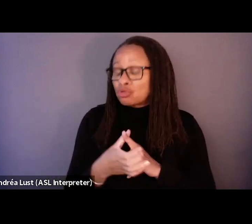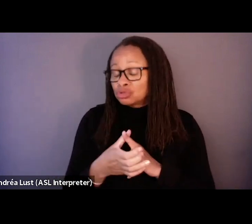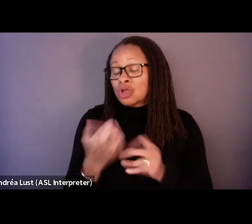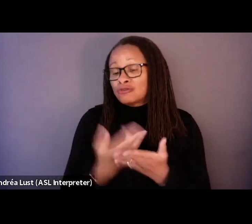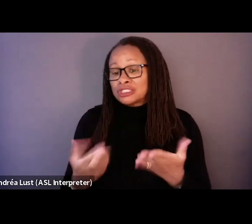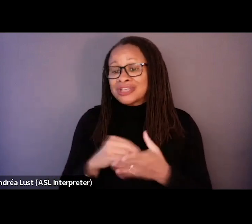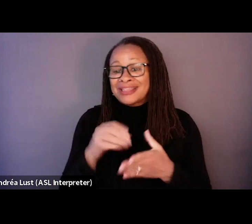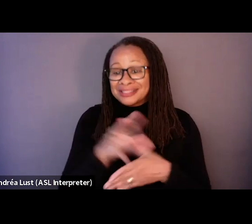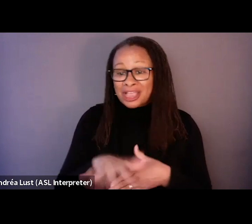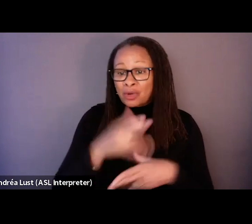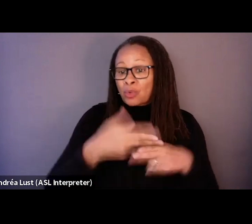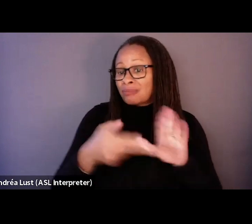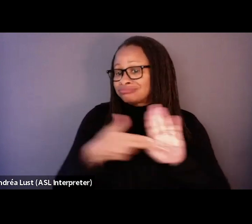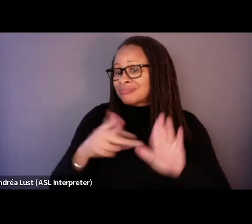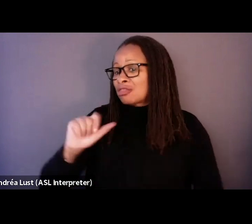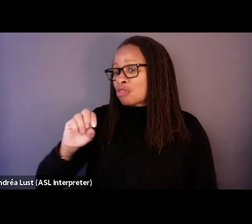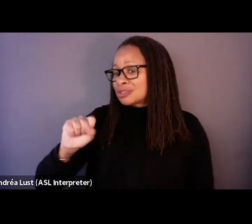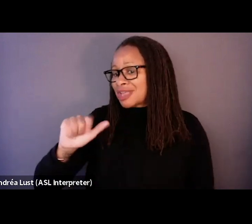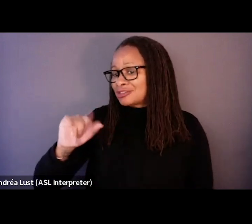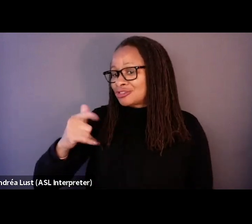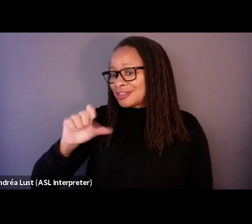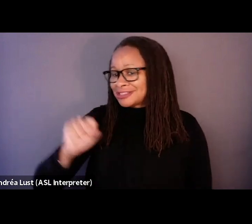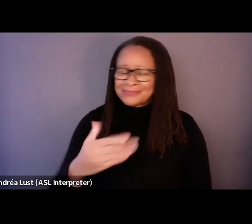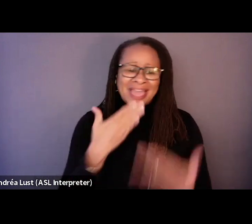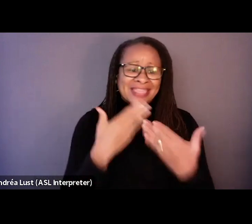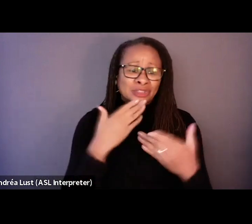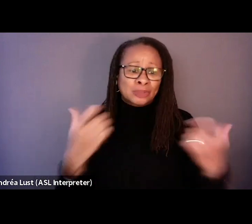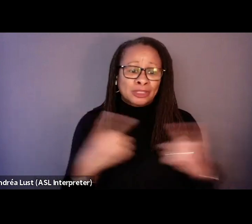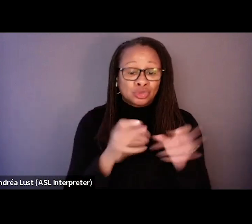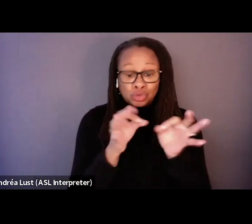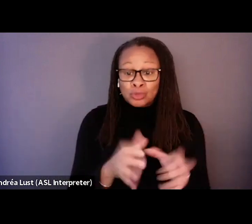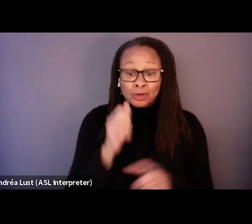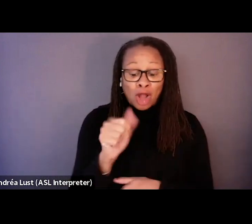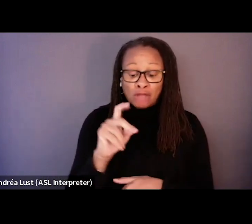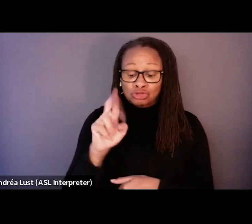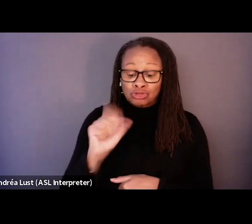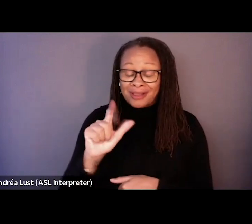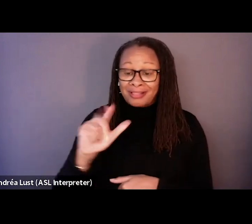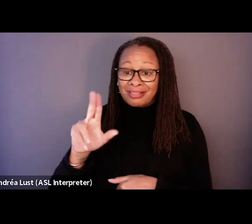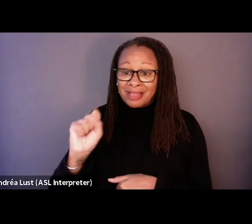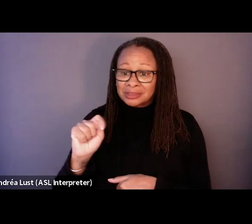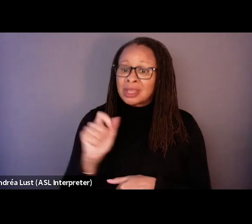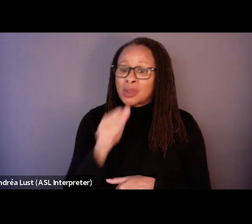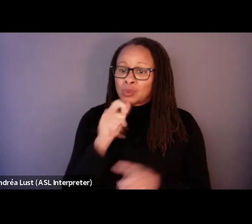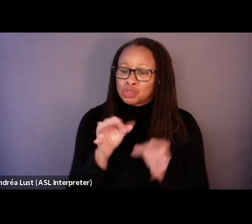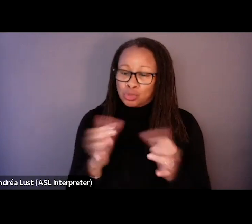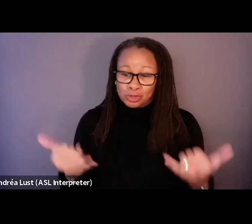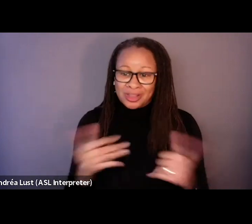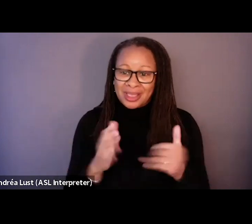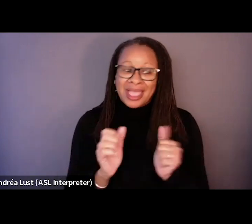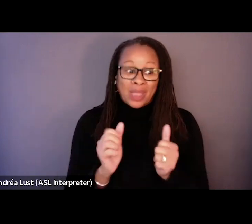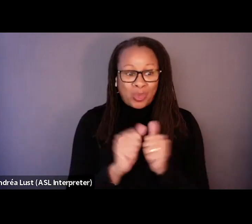in the unceded territory of Los Angeles. Thank you so much, Andrea Lust, for ASL interpreting this discussion. And with that,